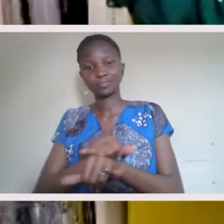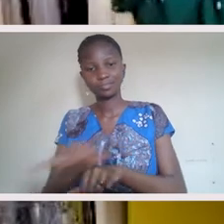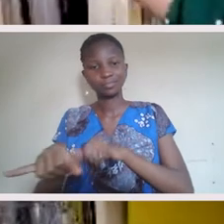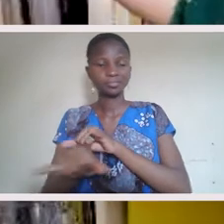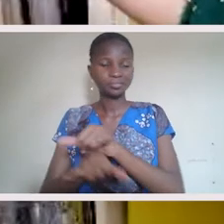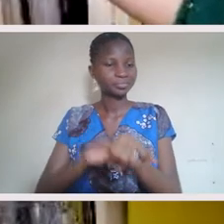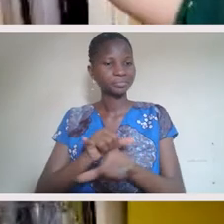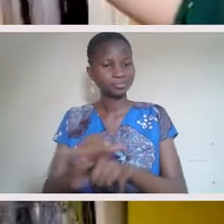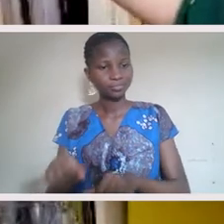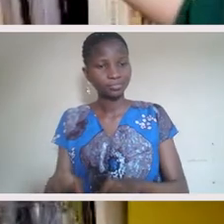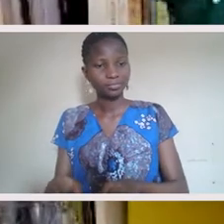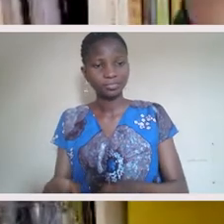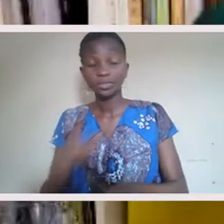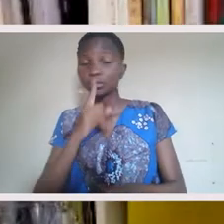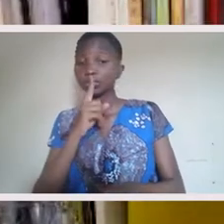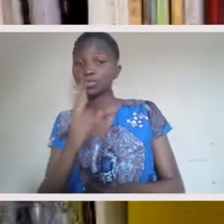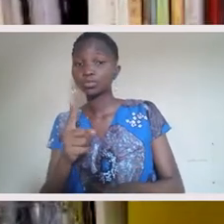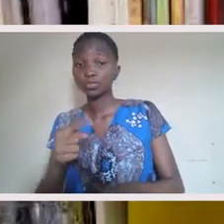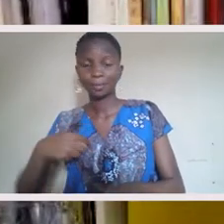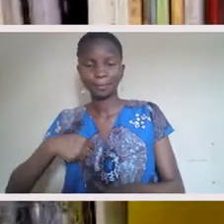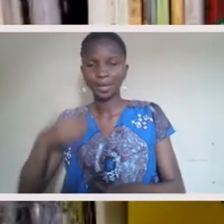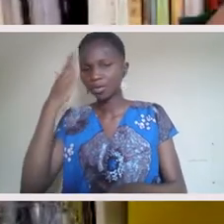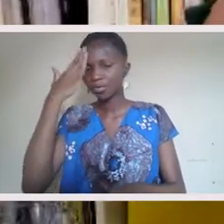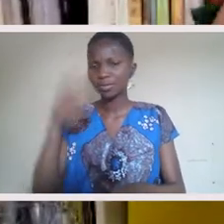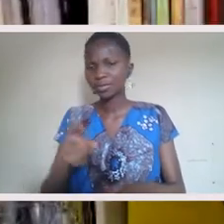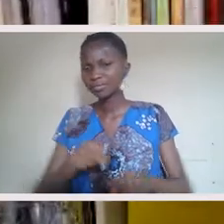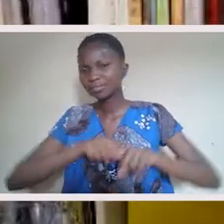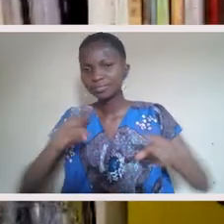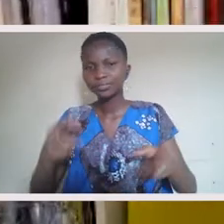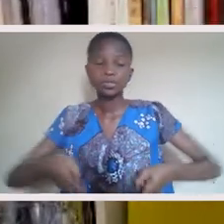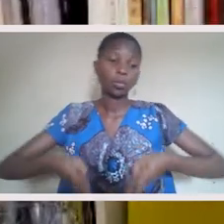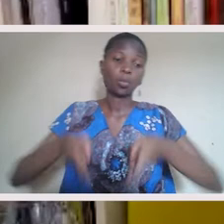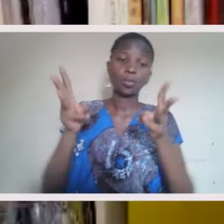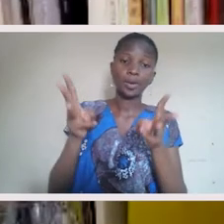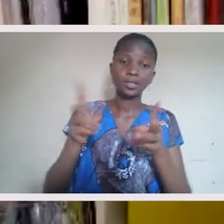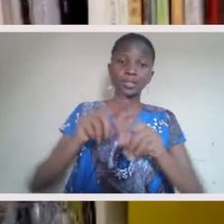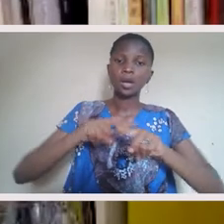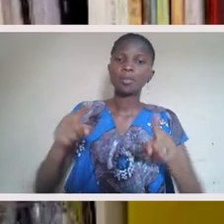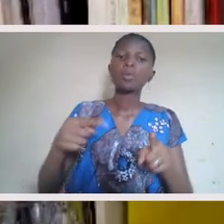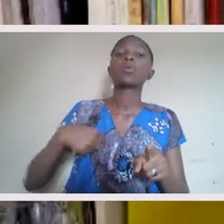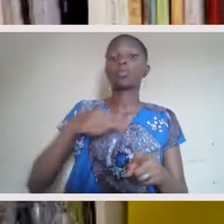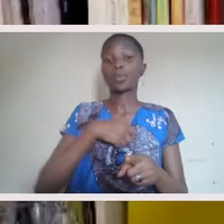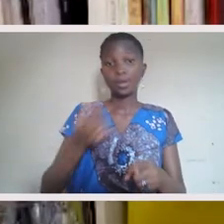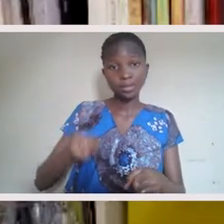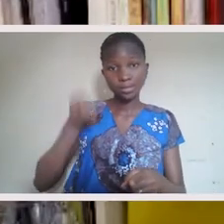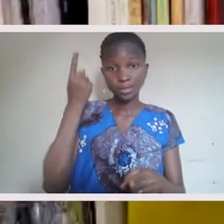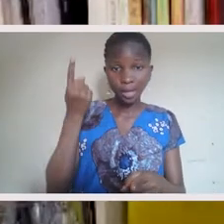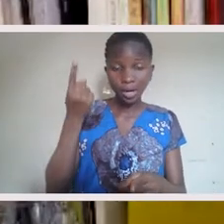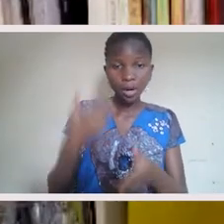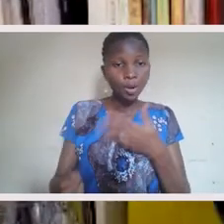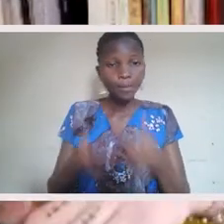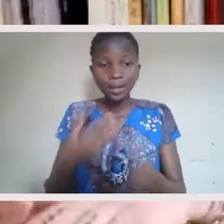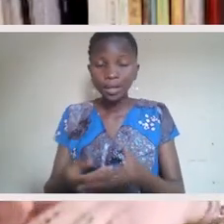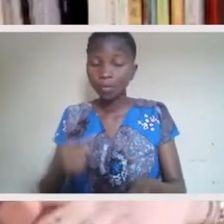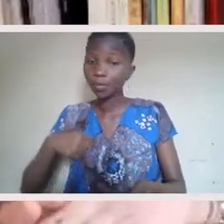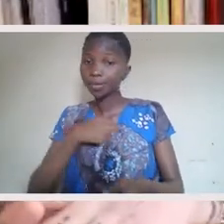dimensions and in all the ways, but I also want to remind you that we understand and my co-facilitating that we remind people, we understand that